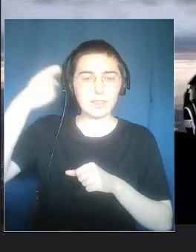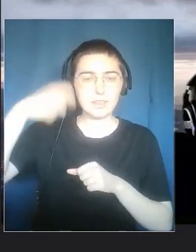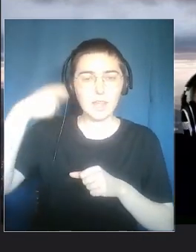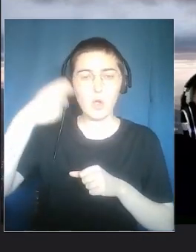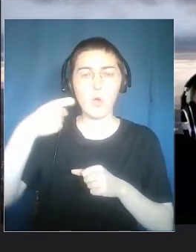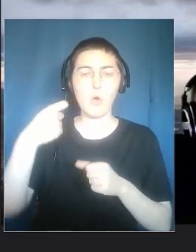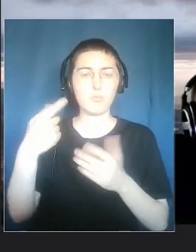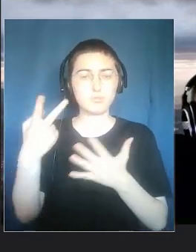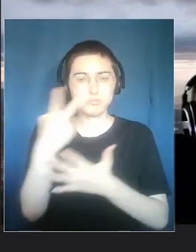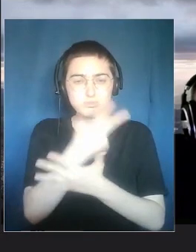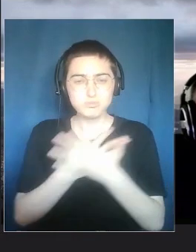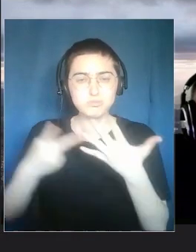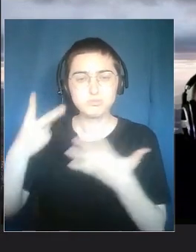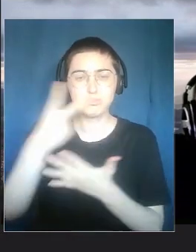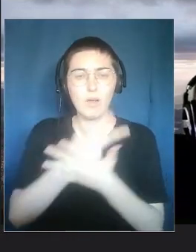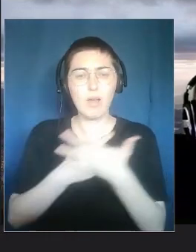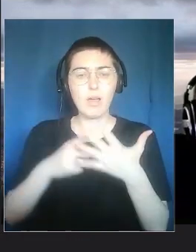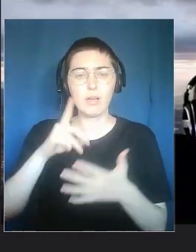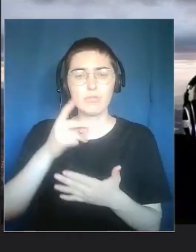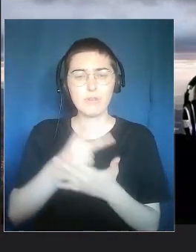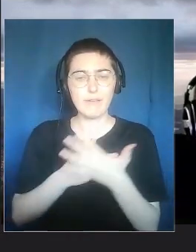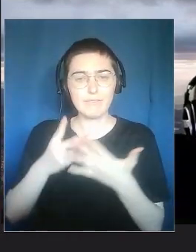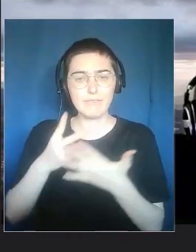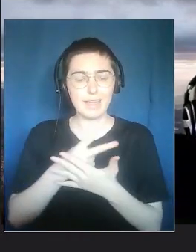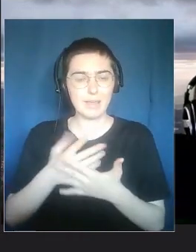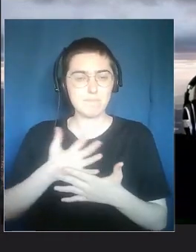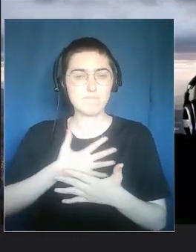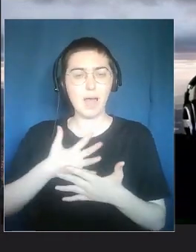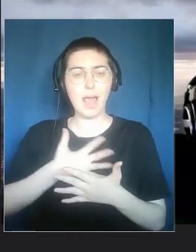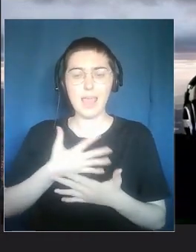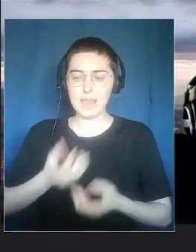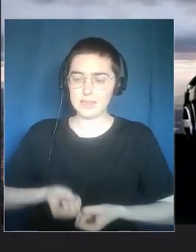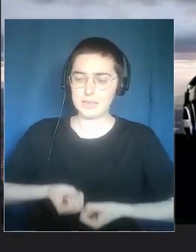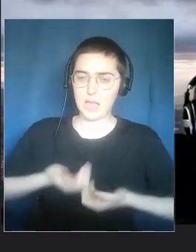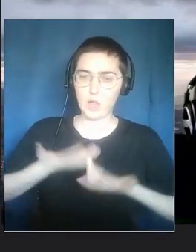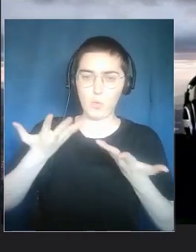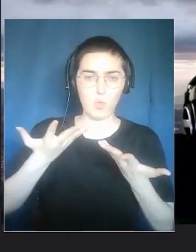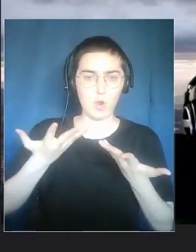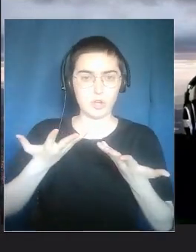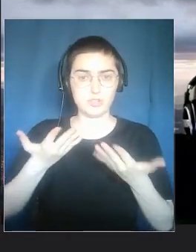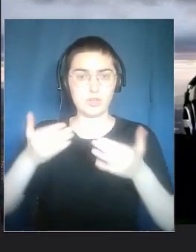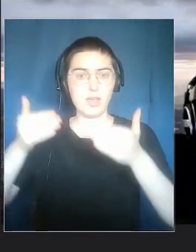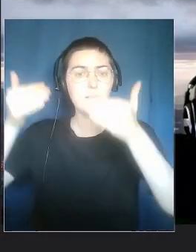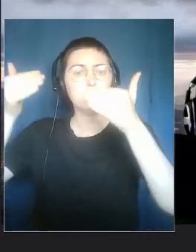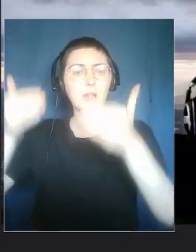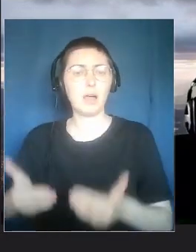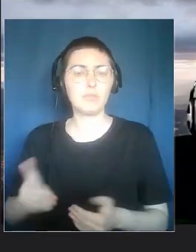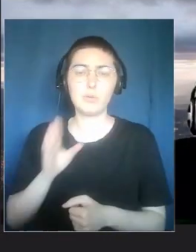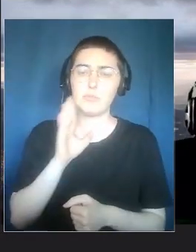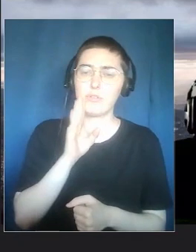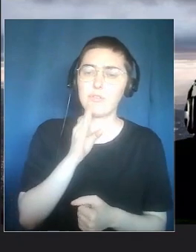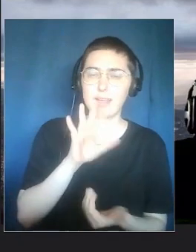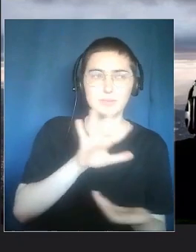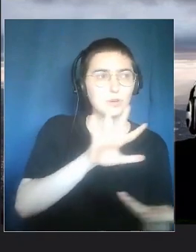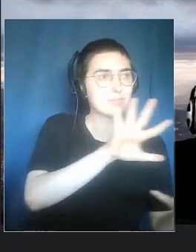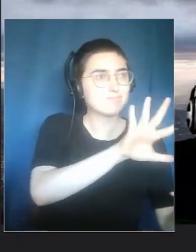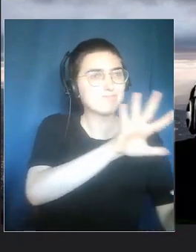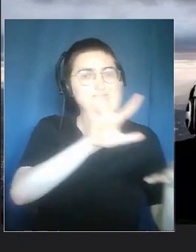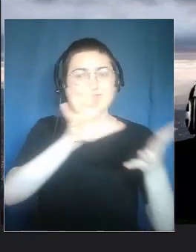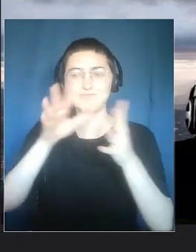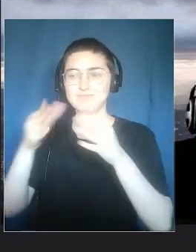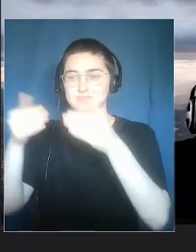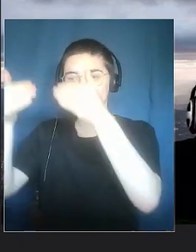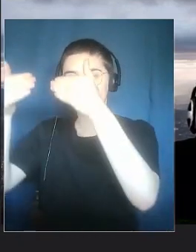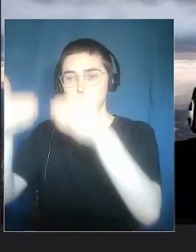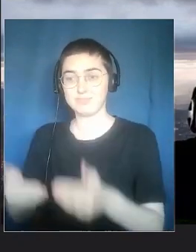videos. They transform it so that they are not lost, and in a way that is close to the platform's language.